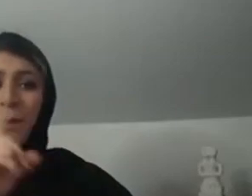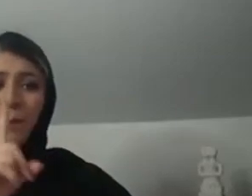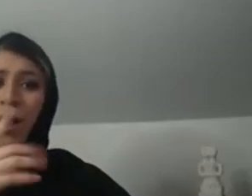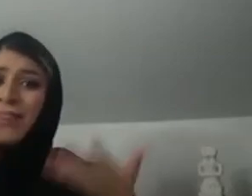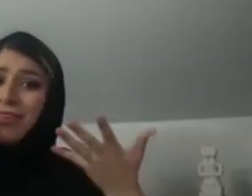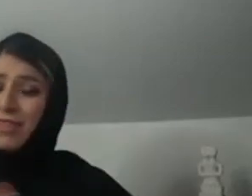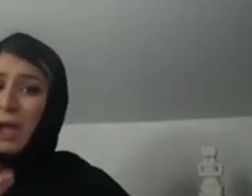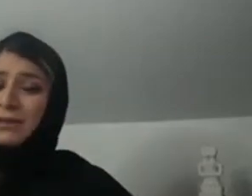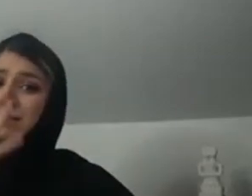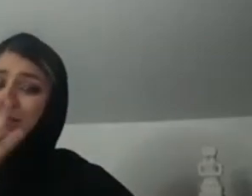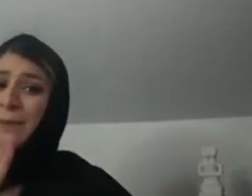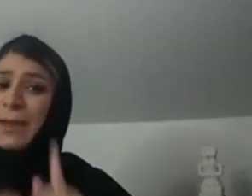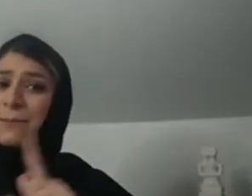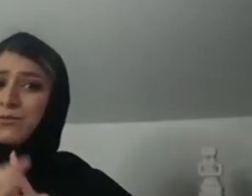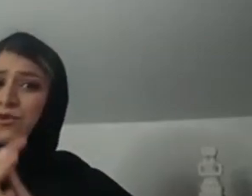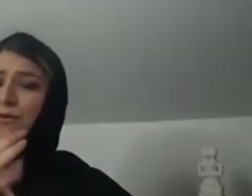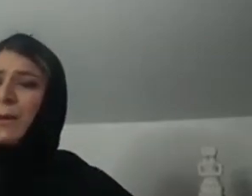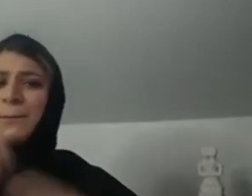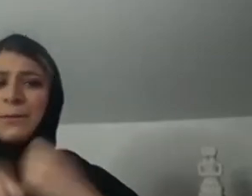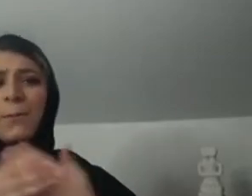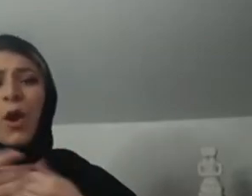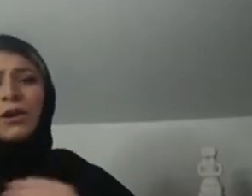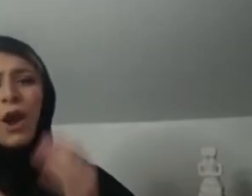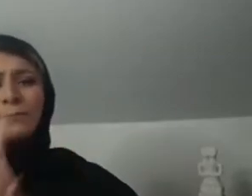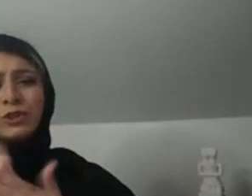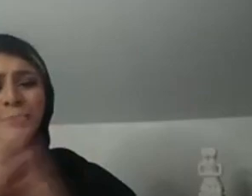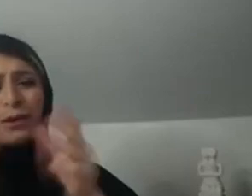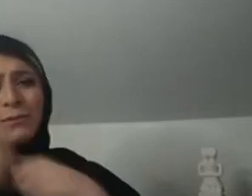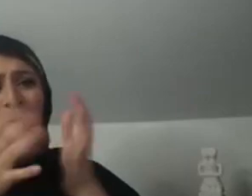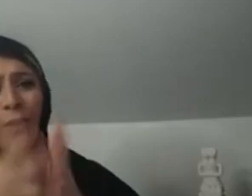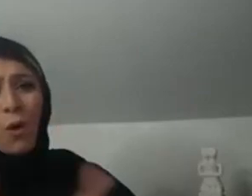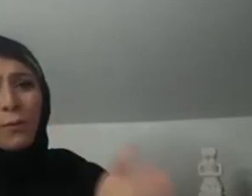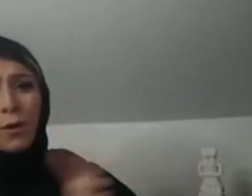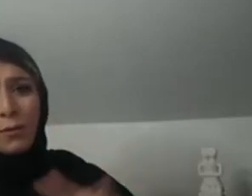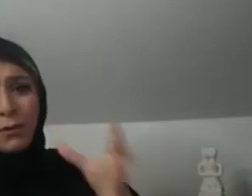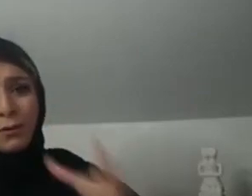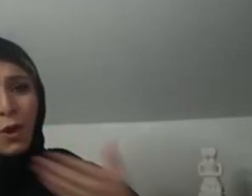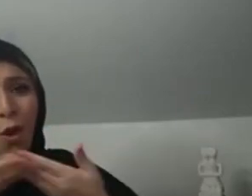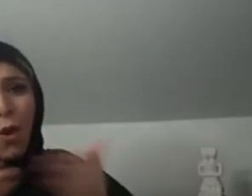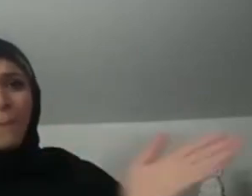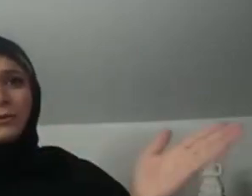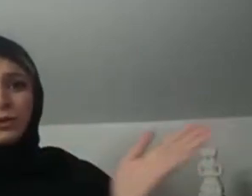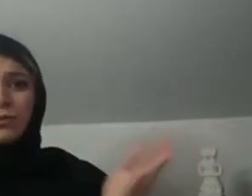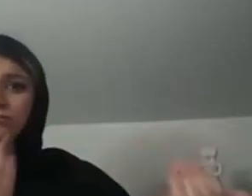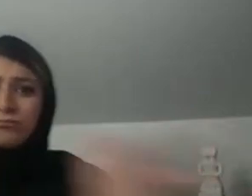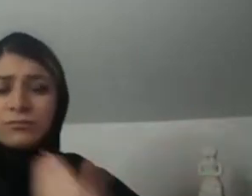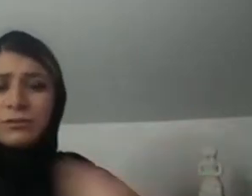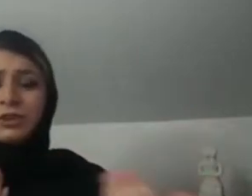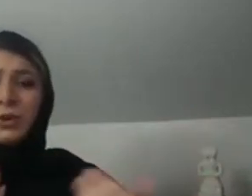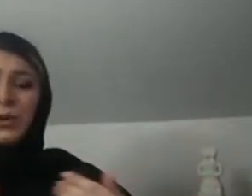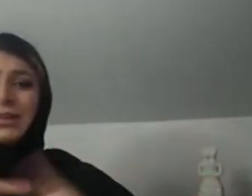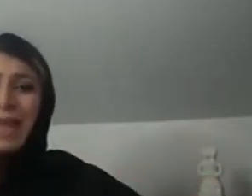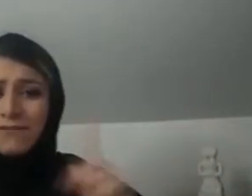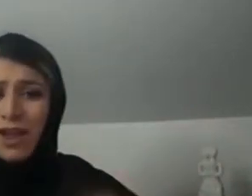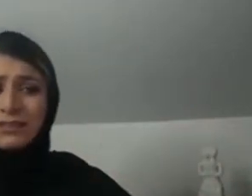that's the issue. There isn't enough funding available. I think it's got better. Um, I think it's become more